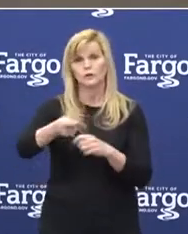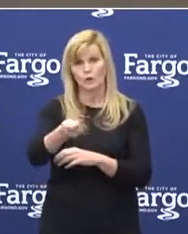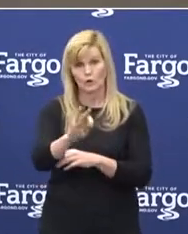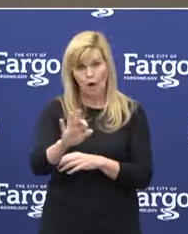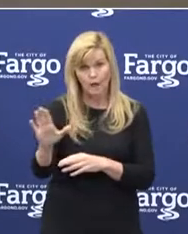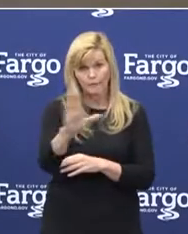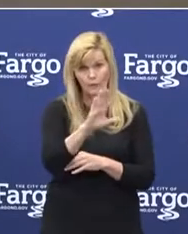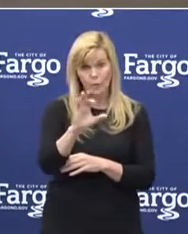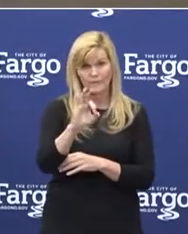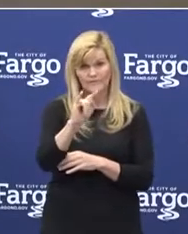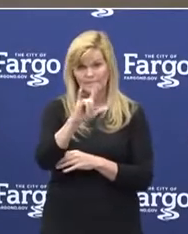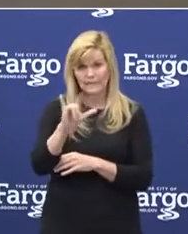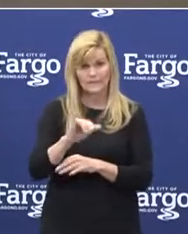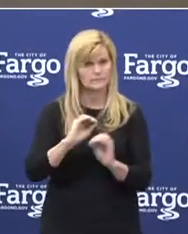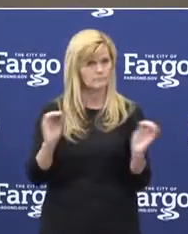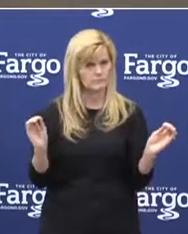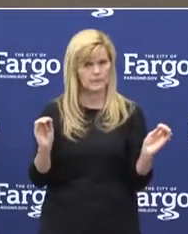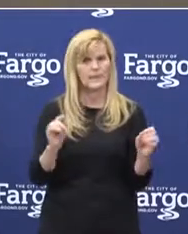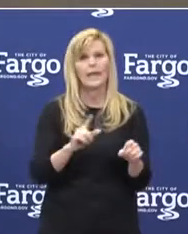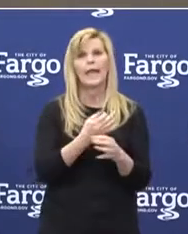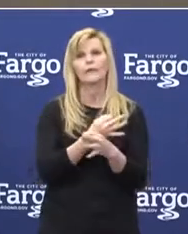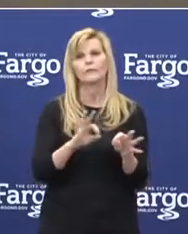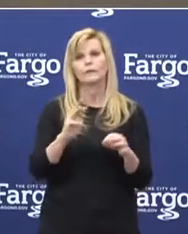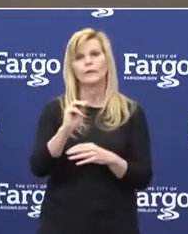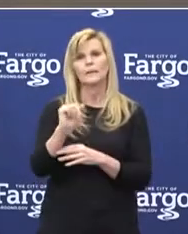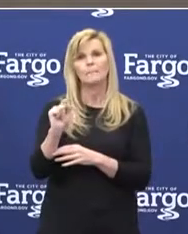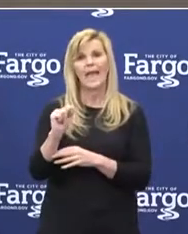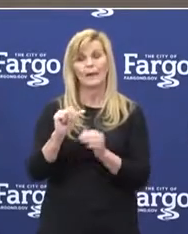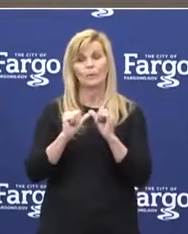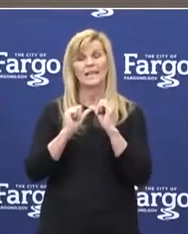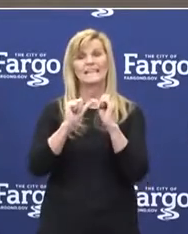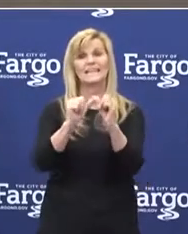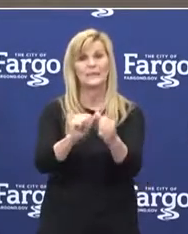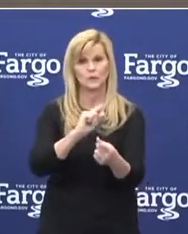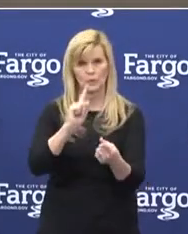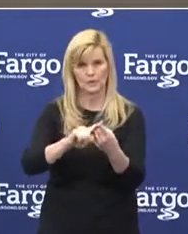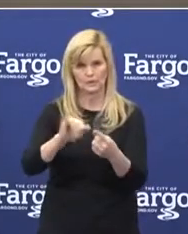payment, and fare-free MAT bus through June 30th.